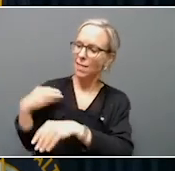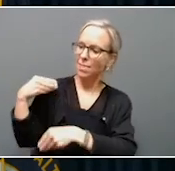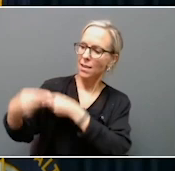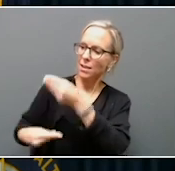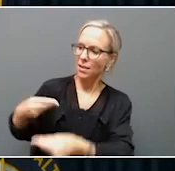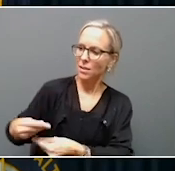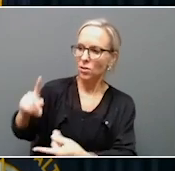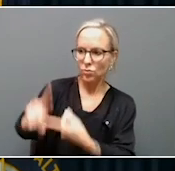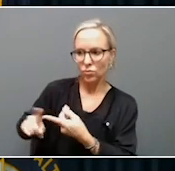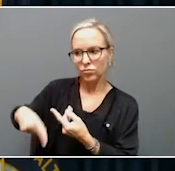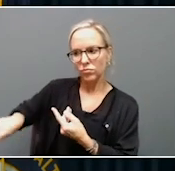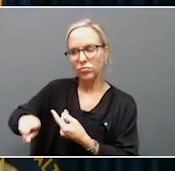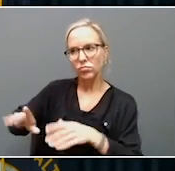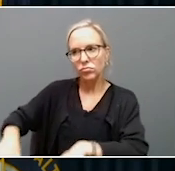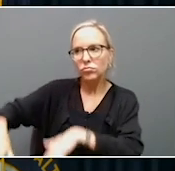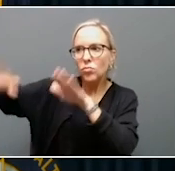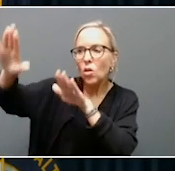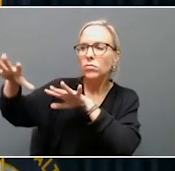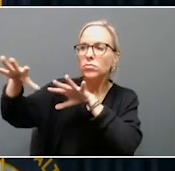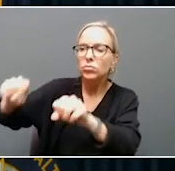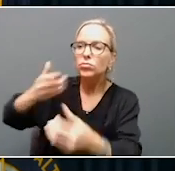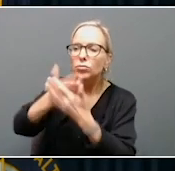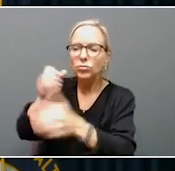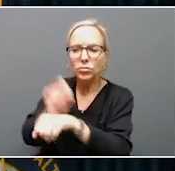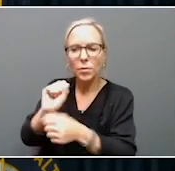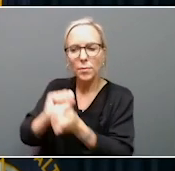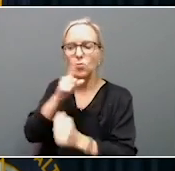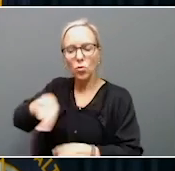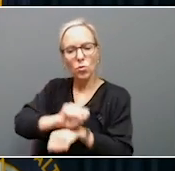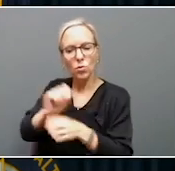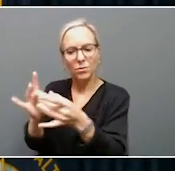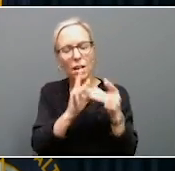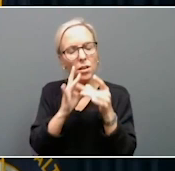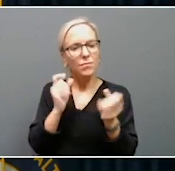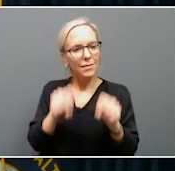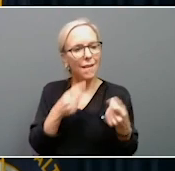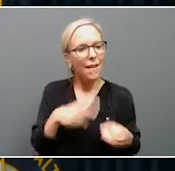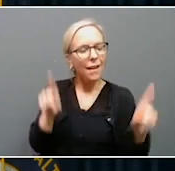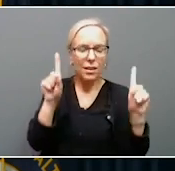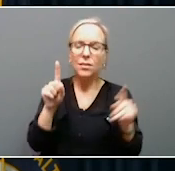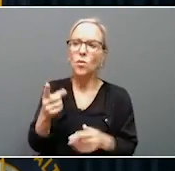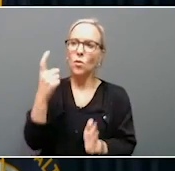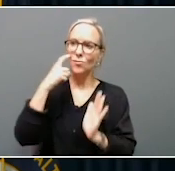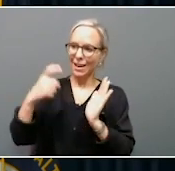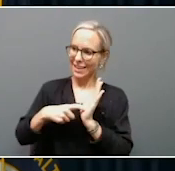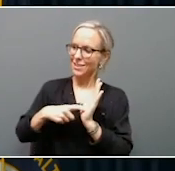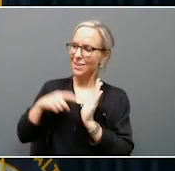and that's worth all of us working together to make happen. This is just one recognition of our efforts to date.